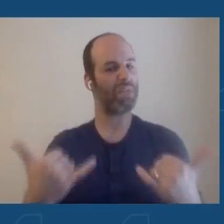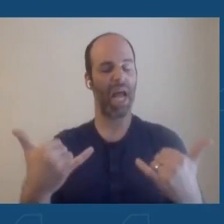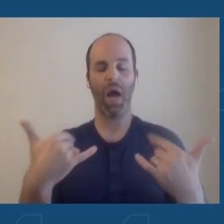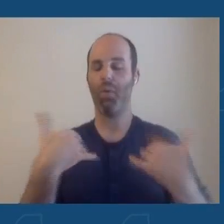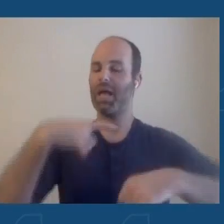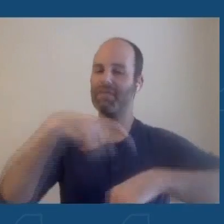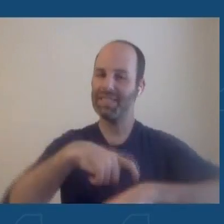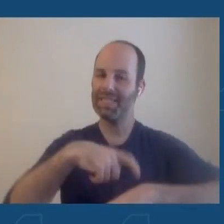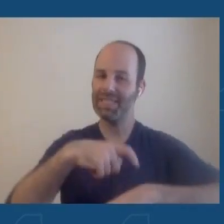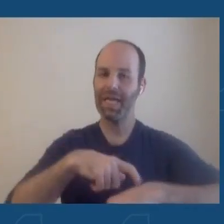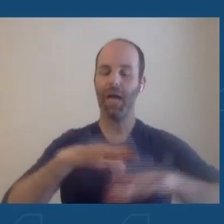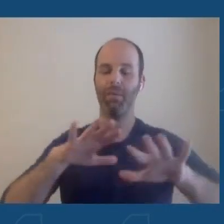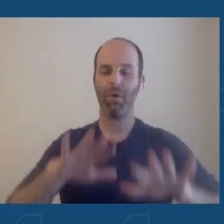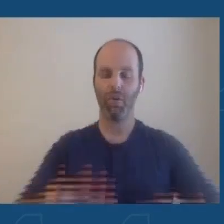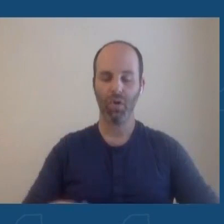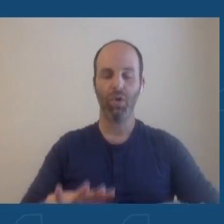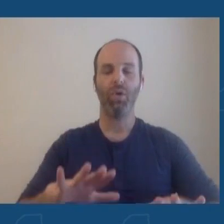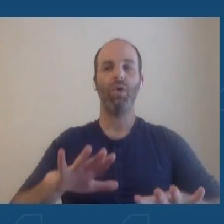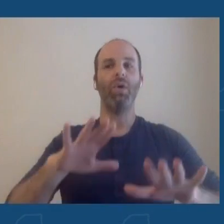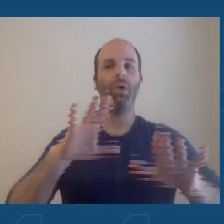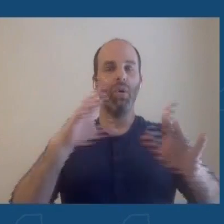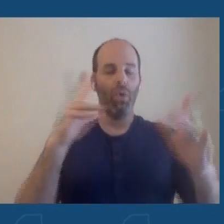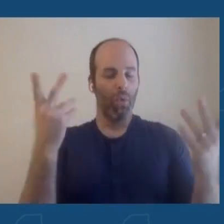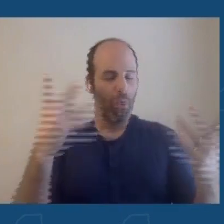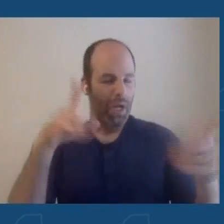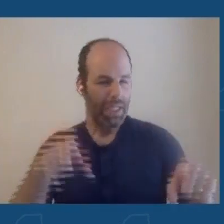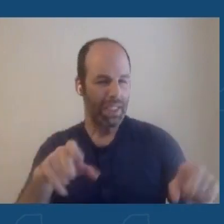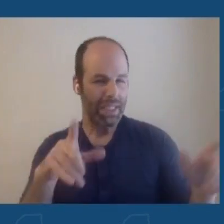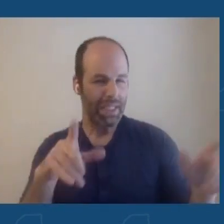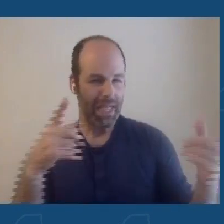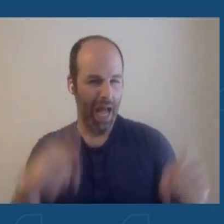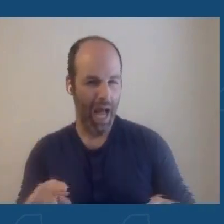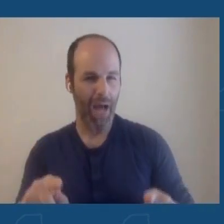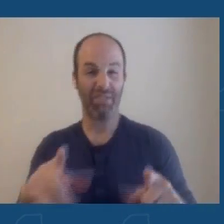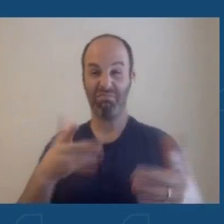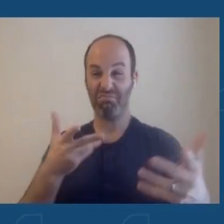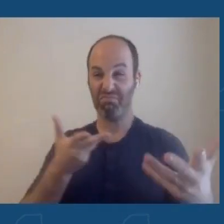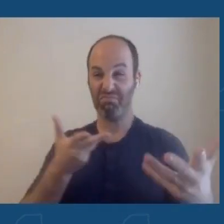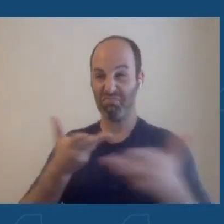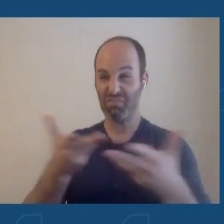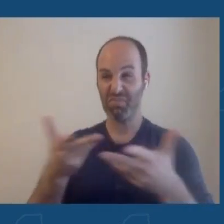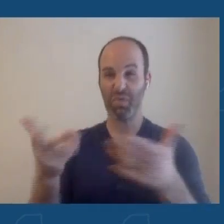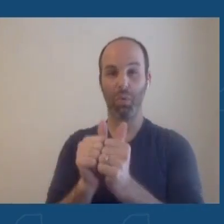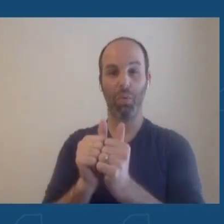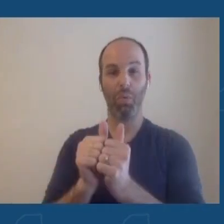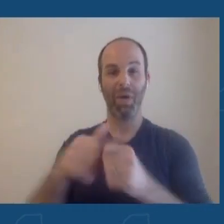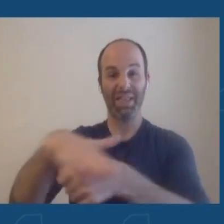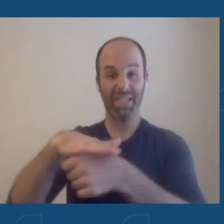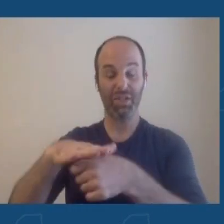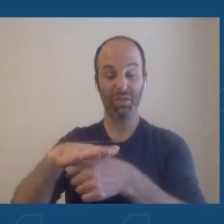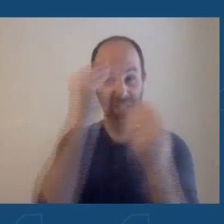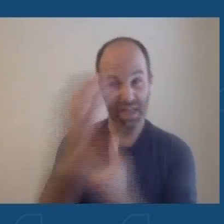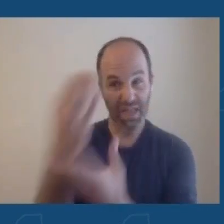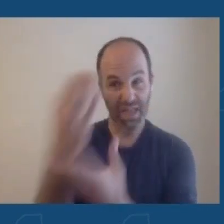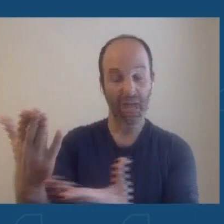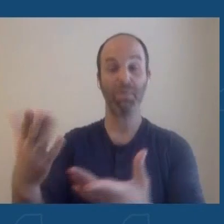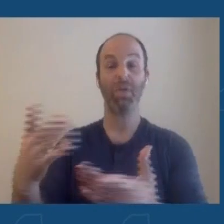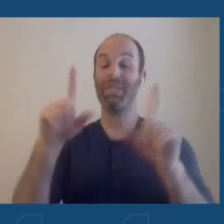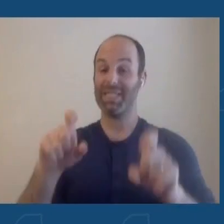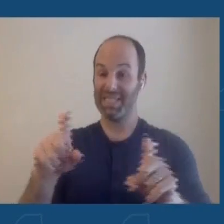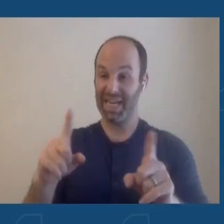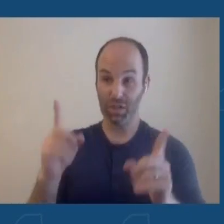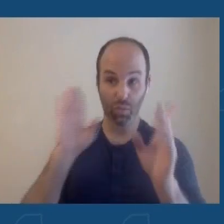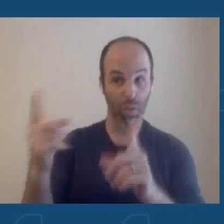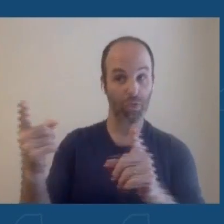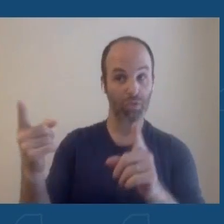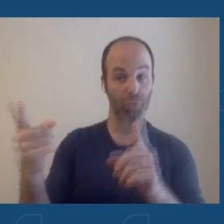okay, what has to happen? Direct communication with our school districts is key, telling them these are coming. We are making sure that we can have